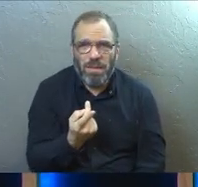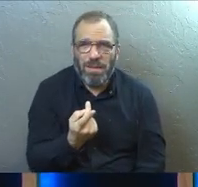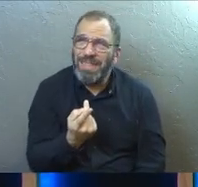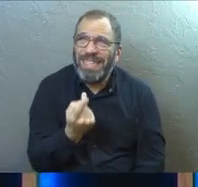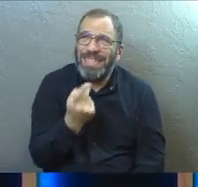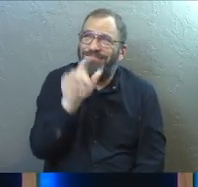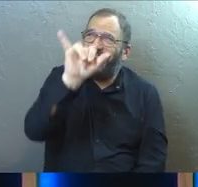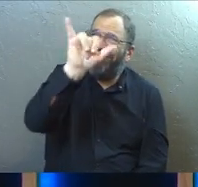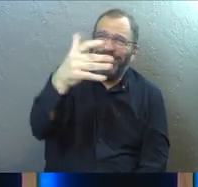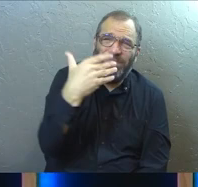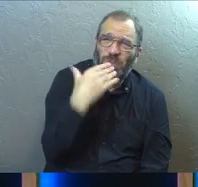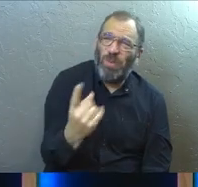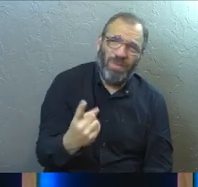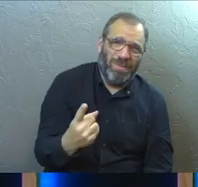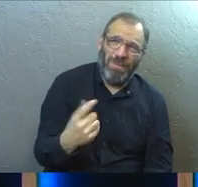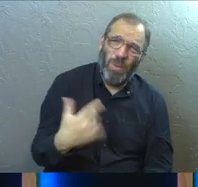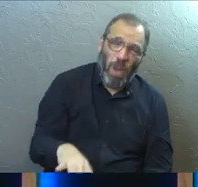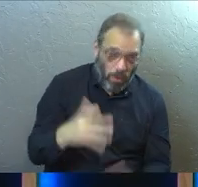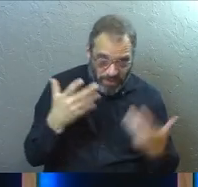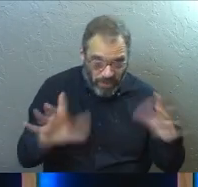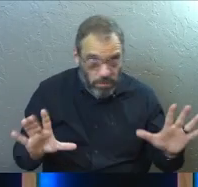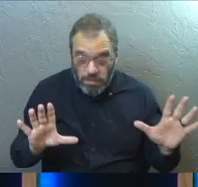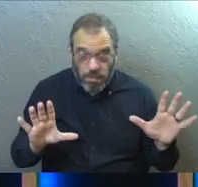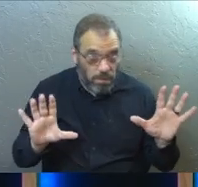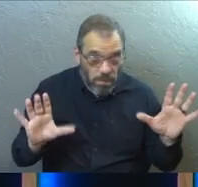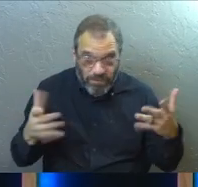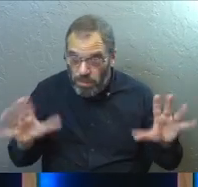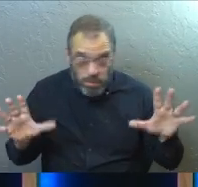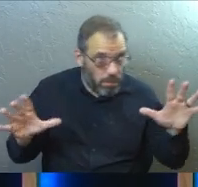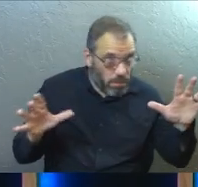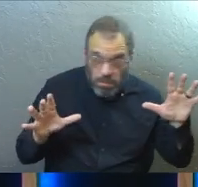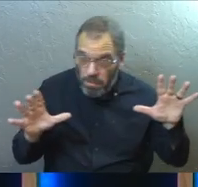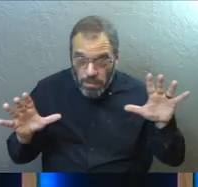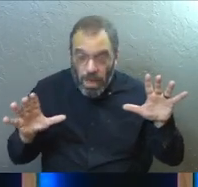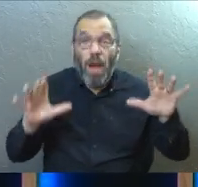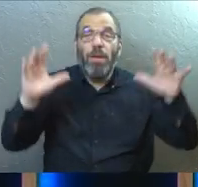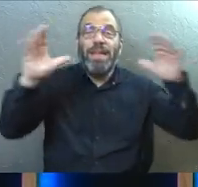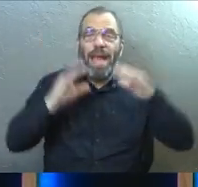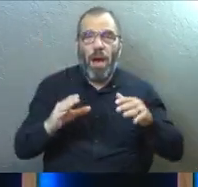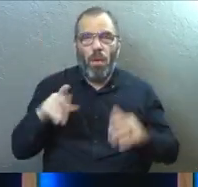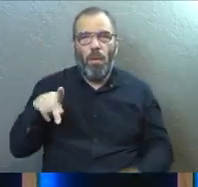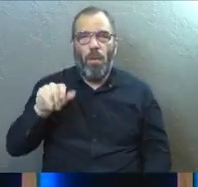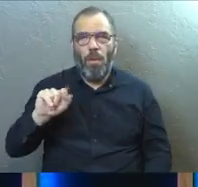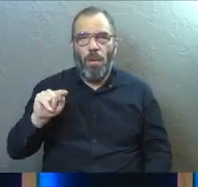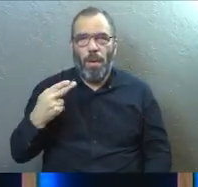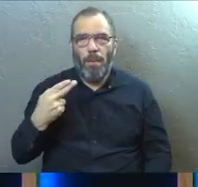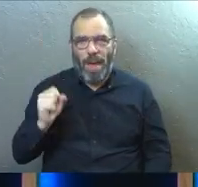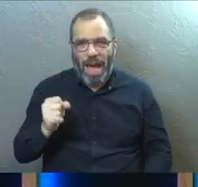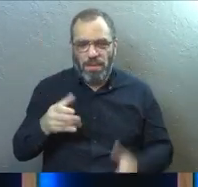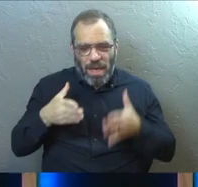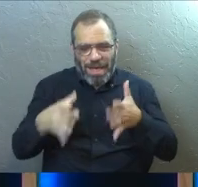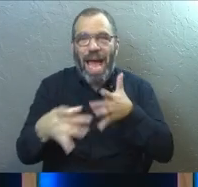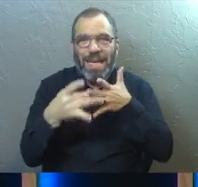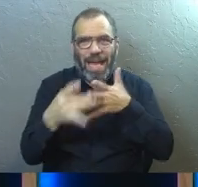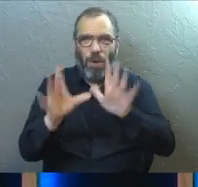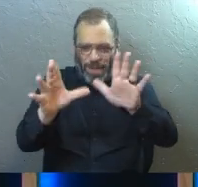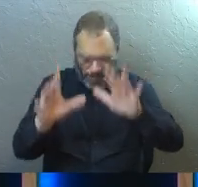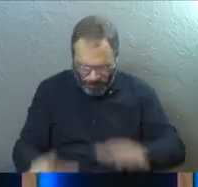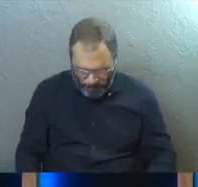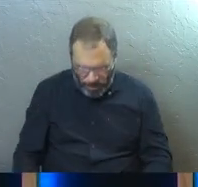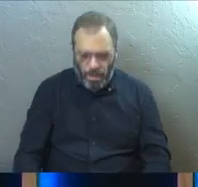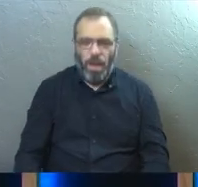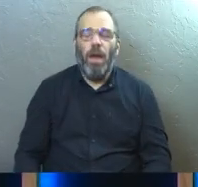He's just that good. Okay, we done with that part? Let's talk about paths. Let's talk about guidance. Let's do that.